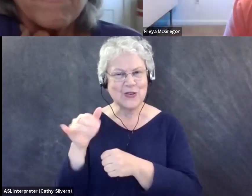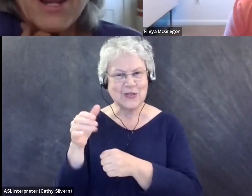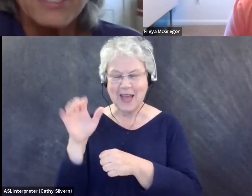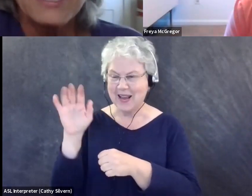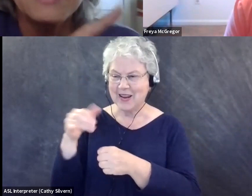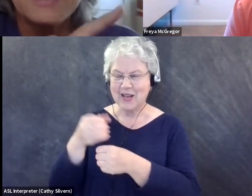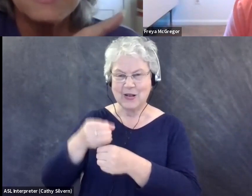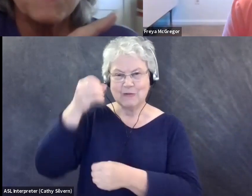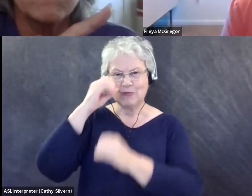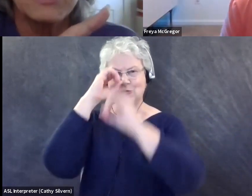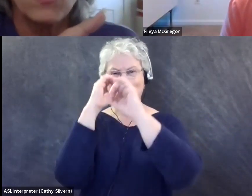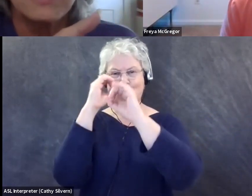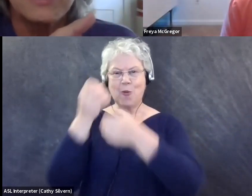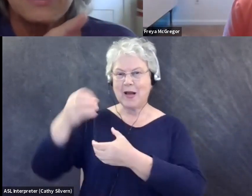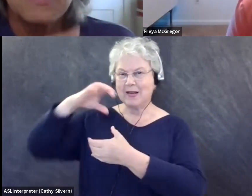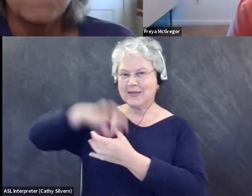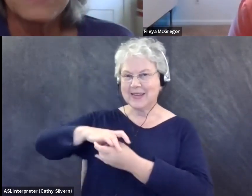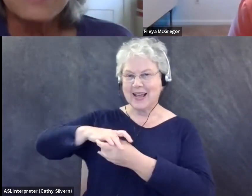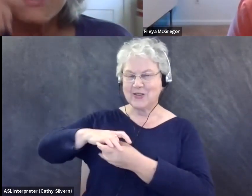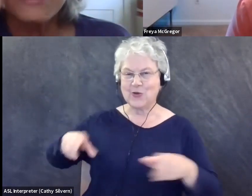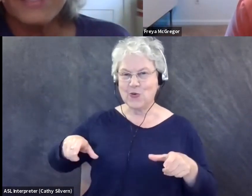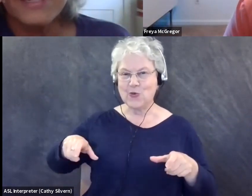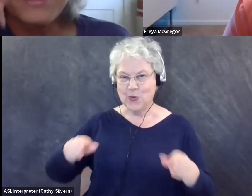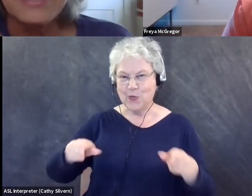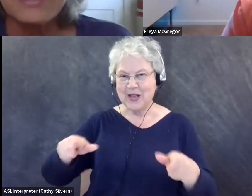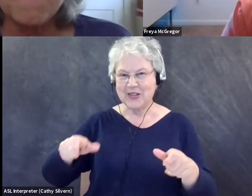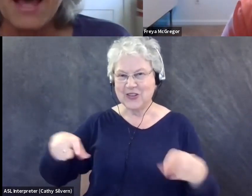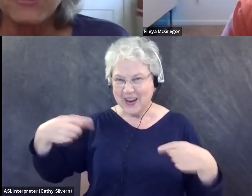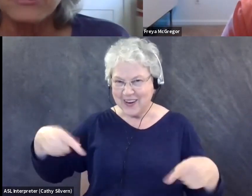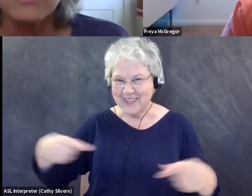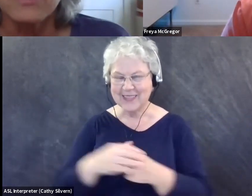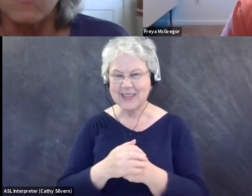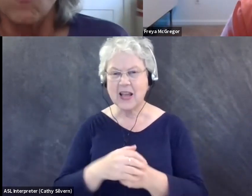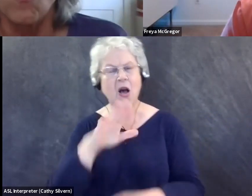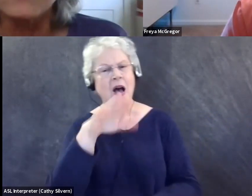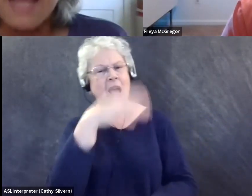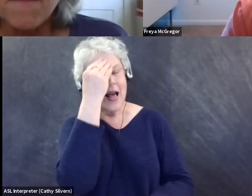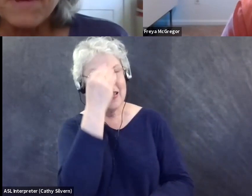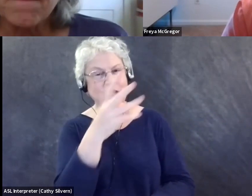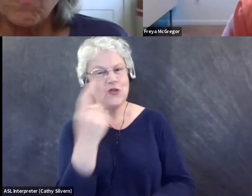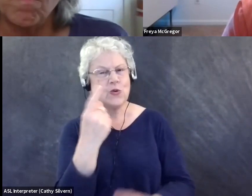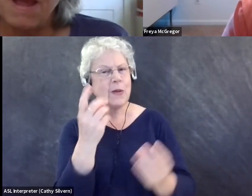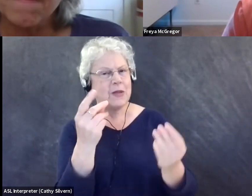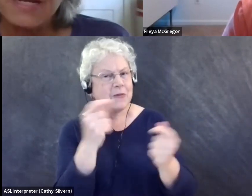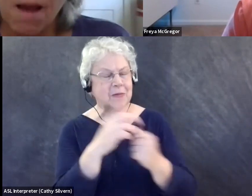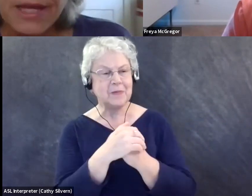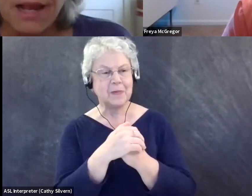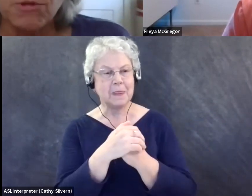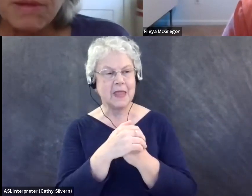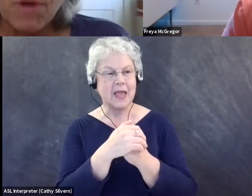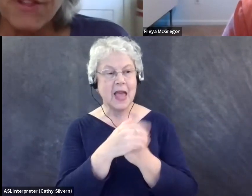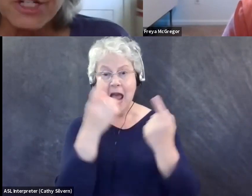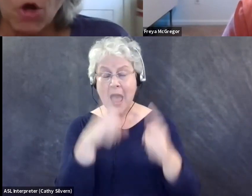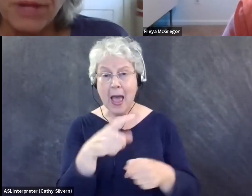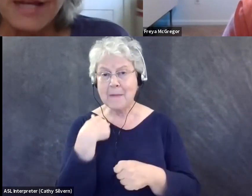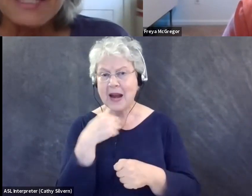cool. Can I say something really quickly? Because I think it matters. What was happening by me not being